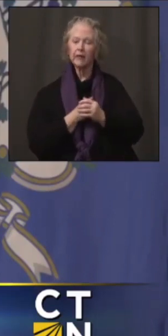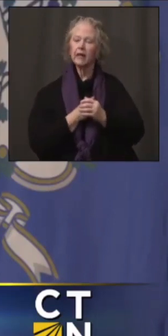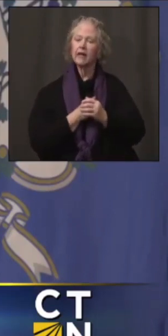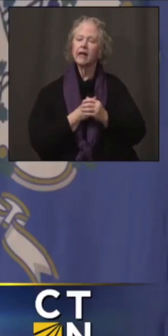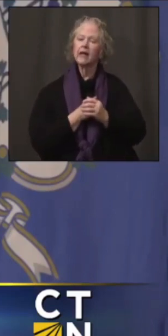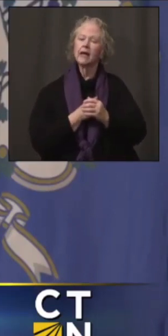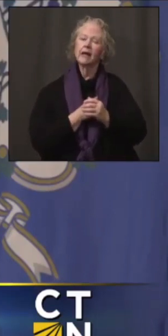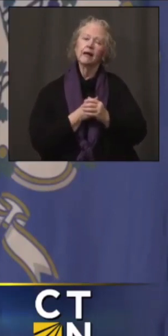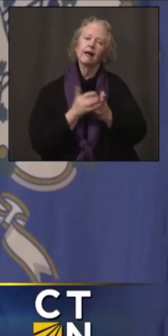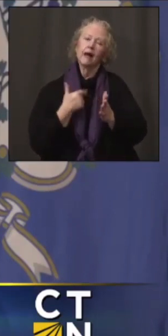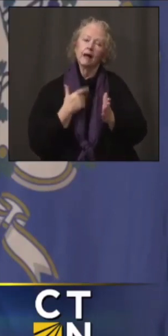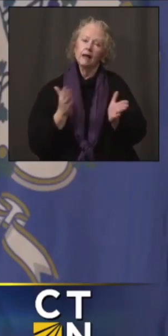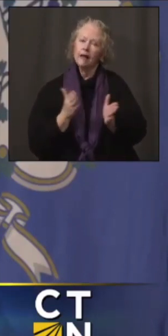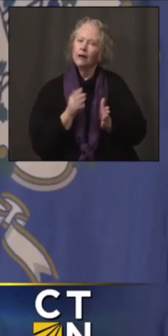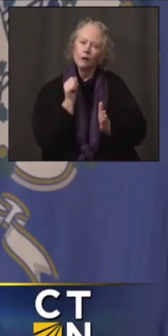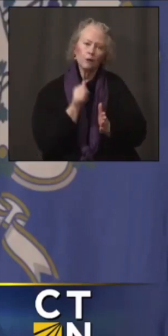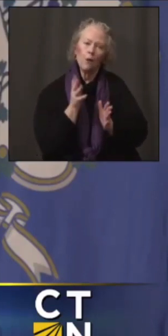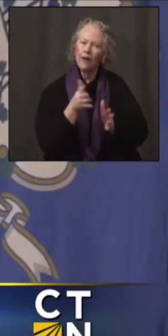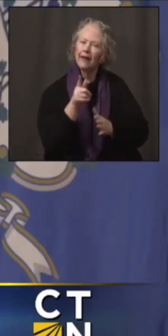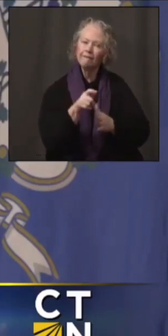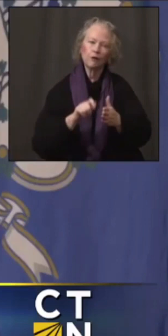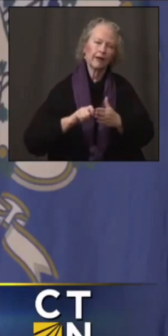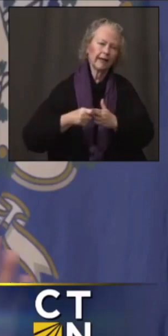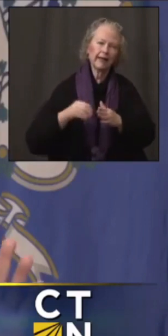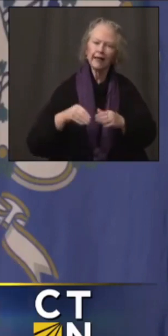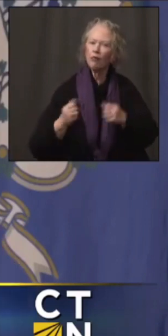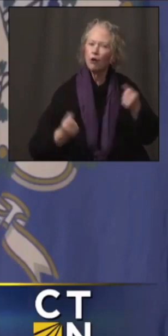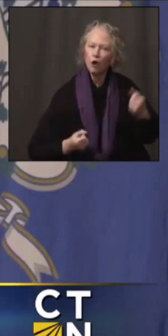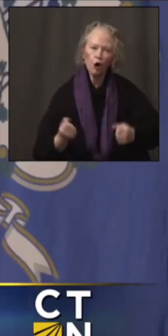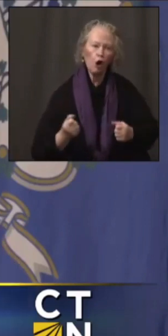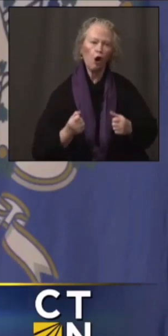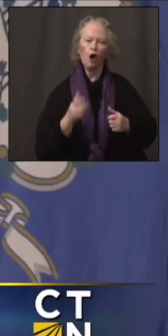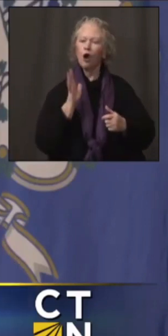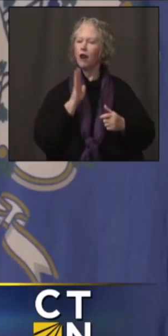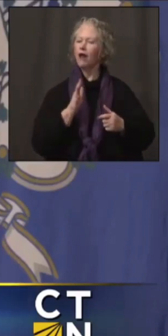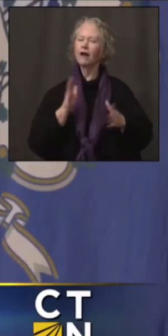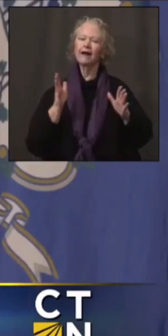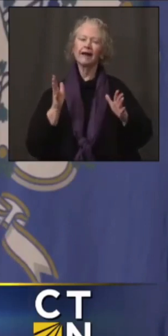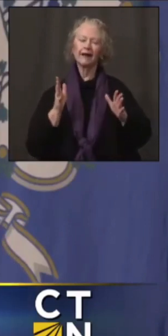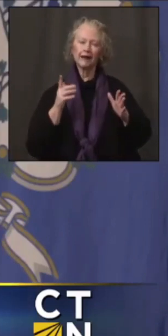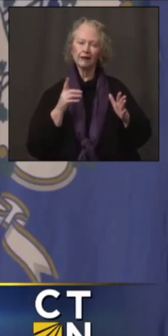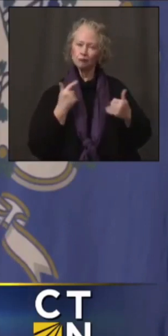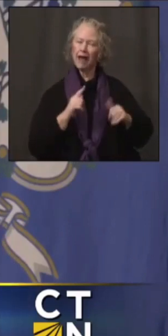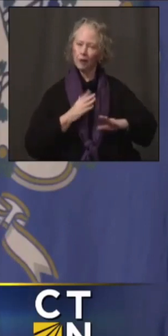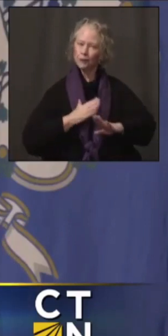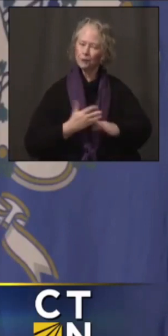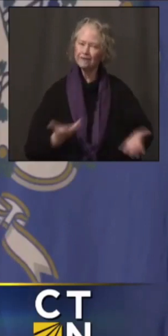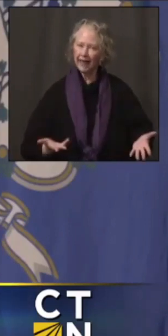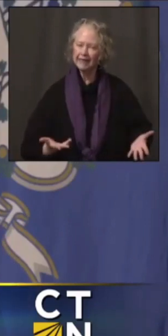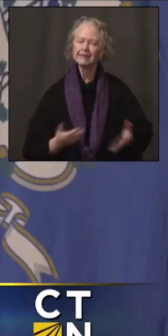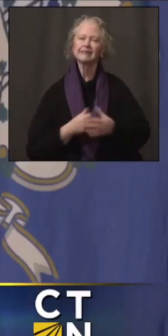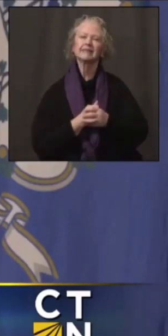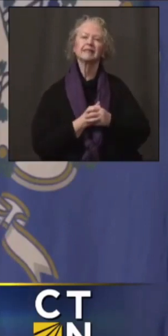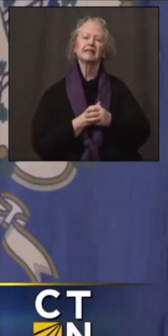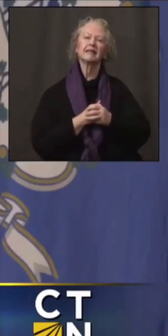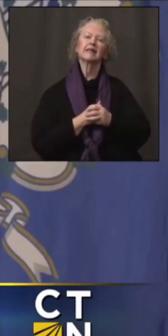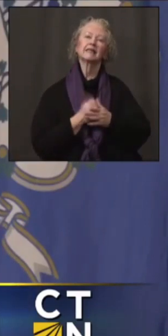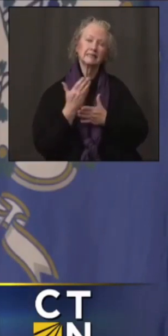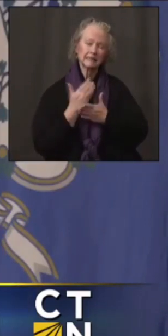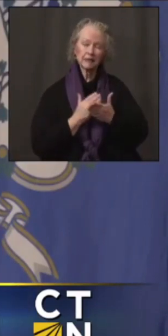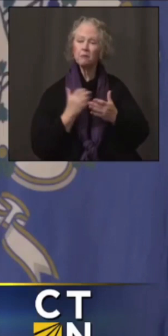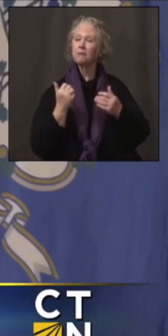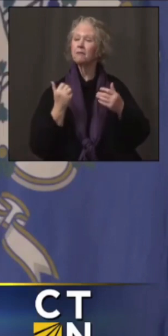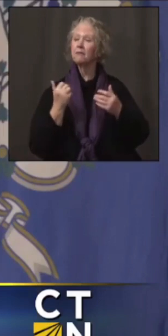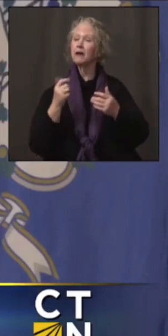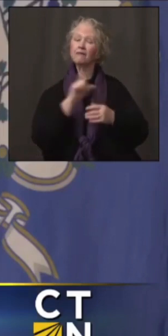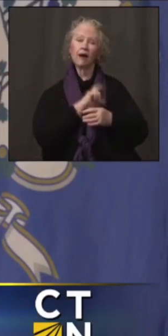Don't leave your keys in the car. Don't leave the fob in the car. Do everything you can to prevent this. I know some of the places, some of the cops are going around